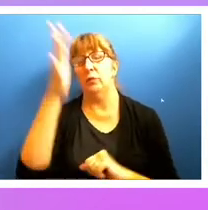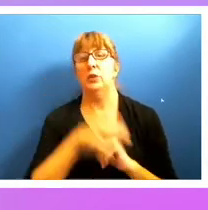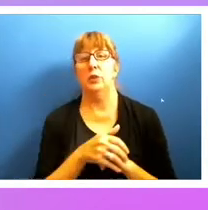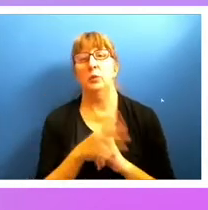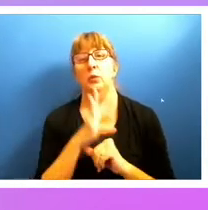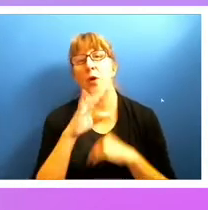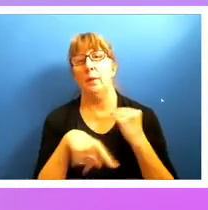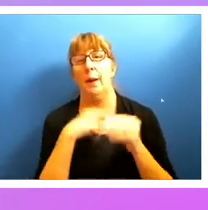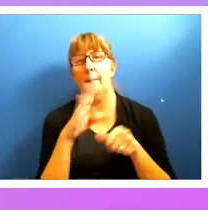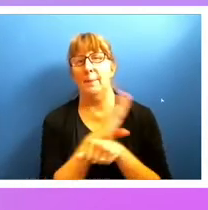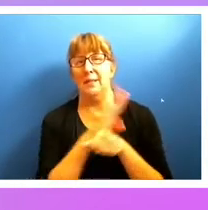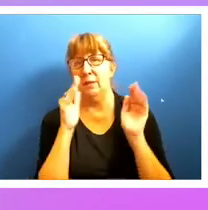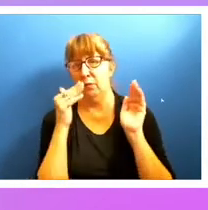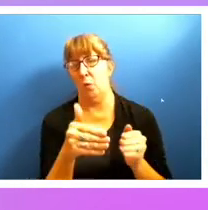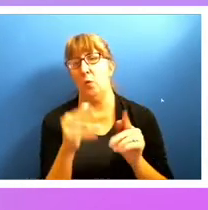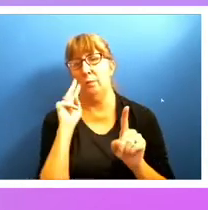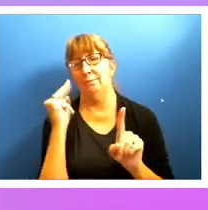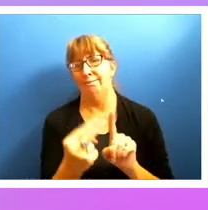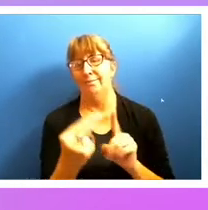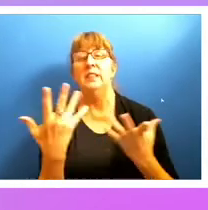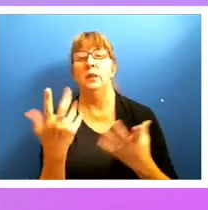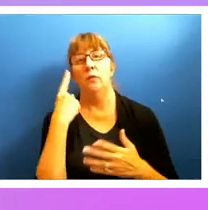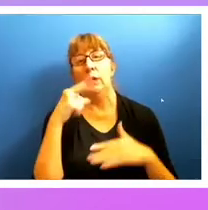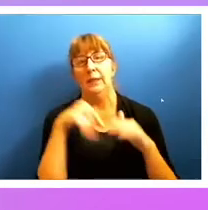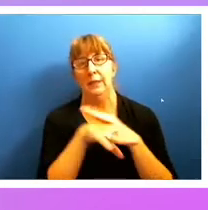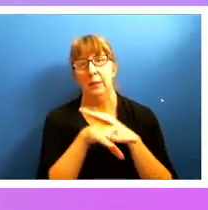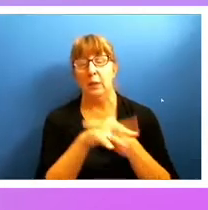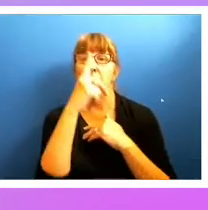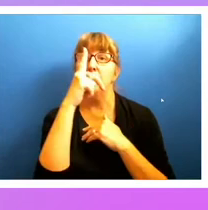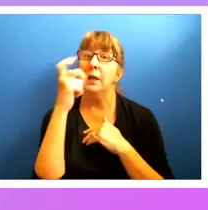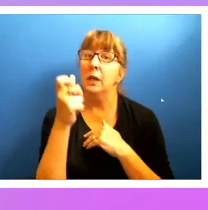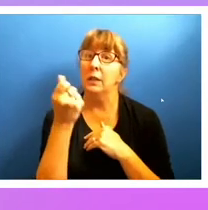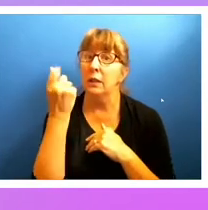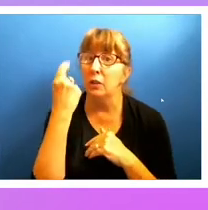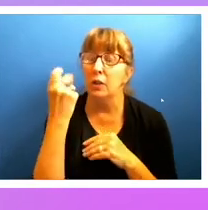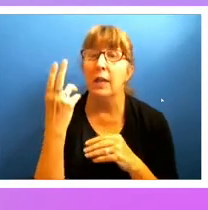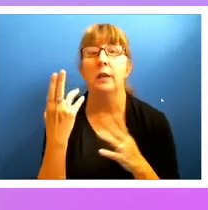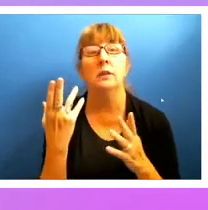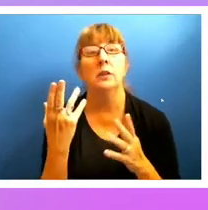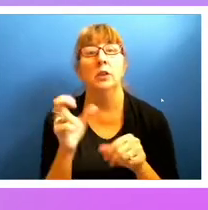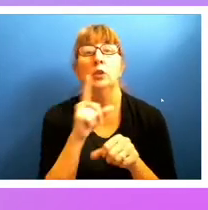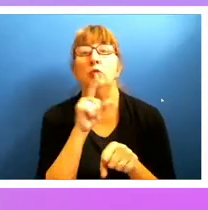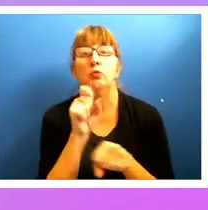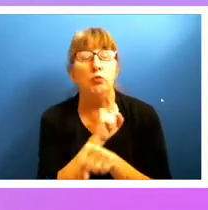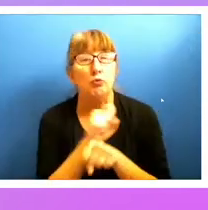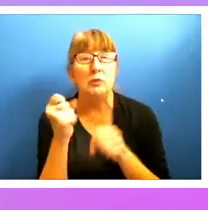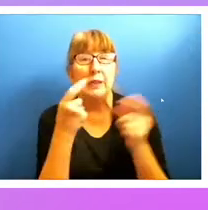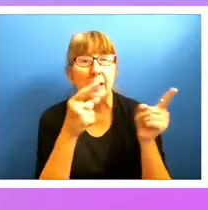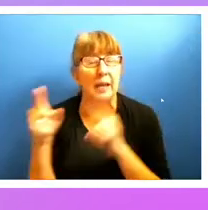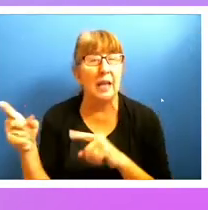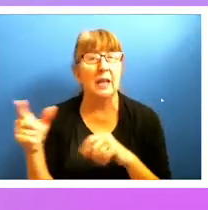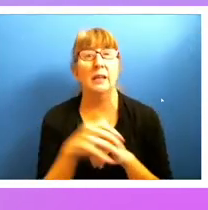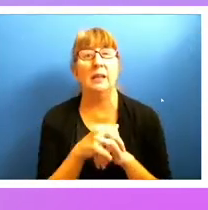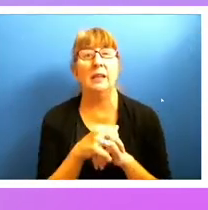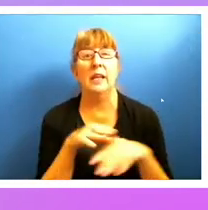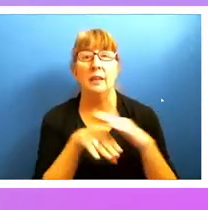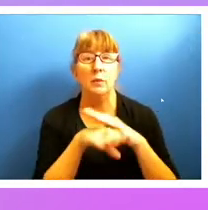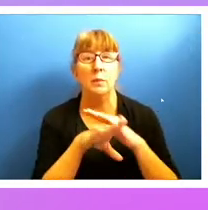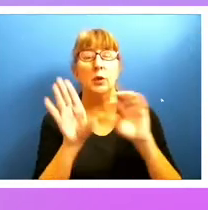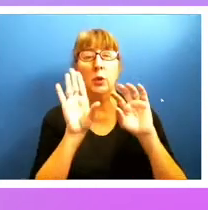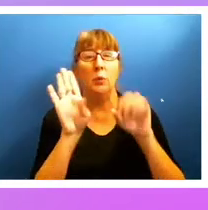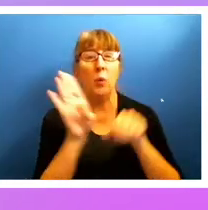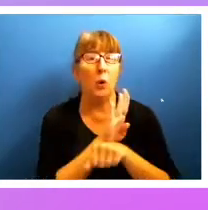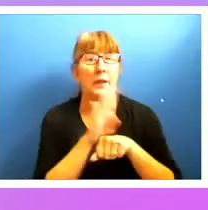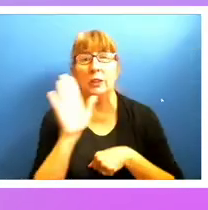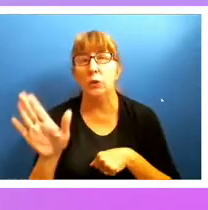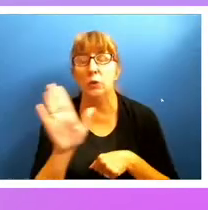accessibility, because the reality is, as you try to add accessibility into your organization, especially to,